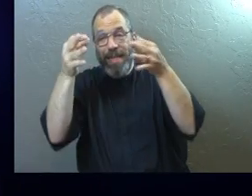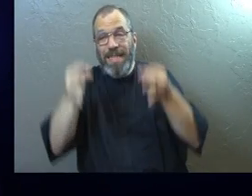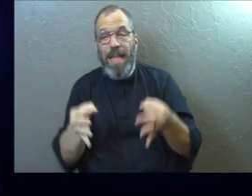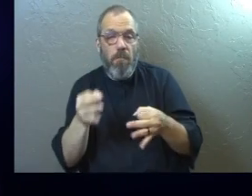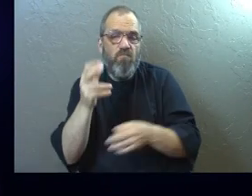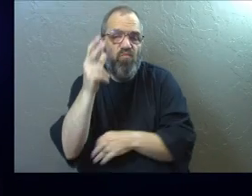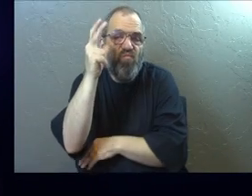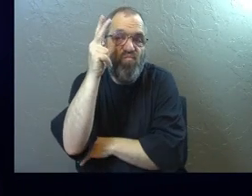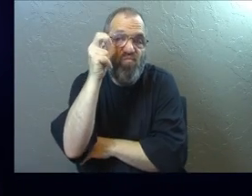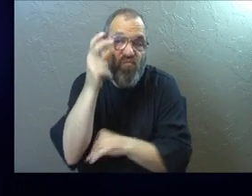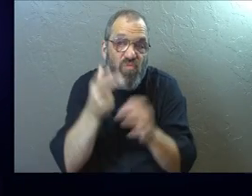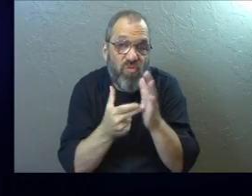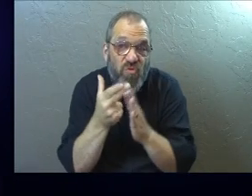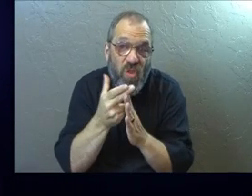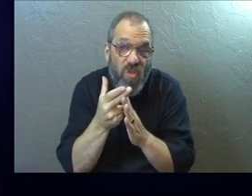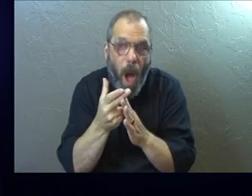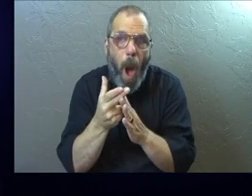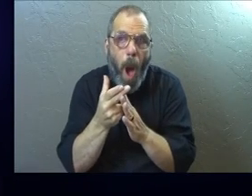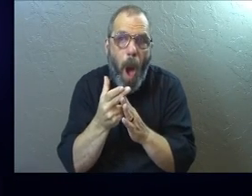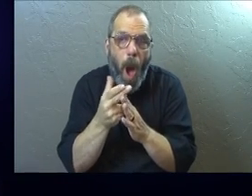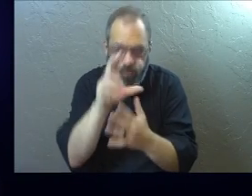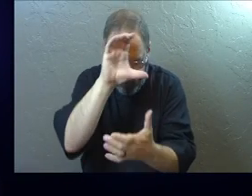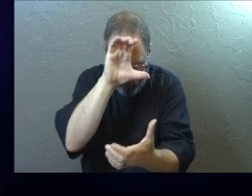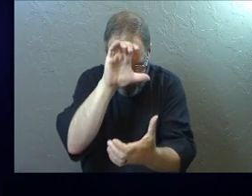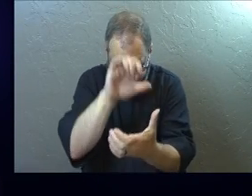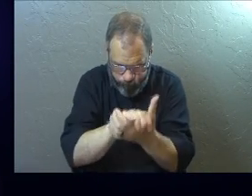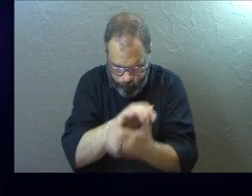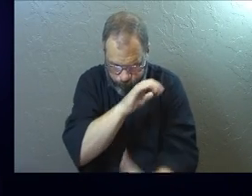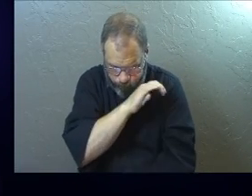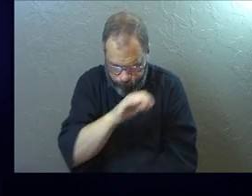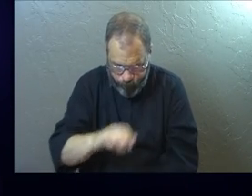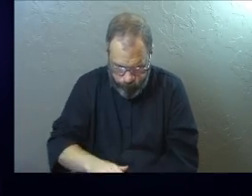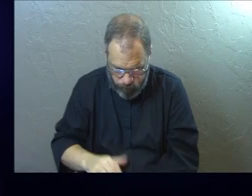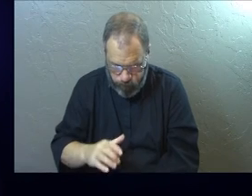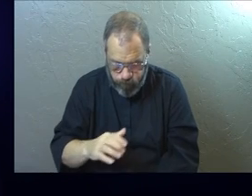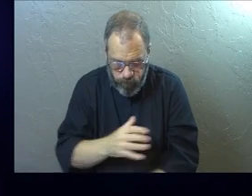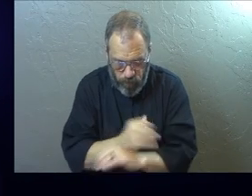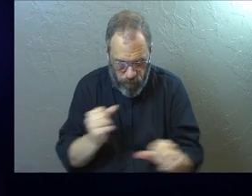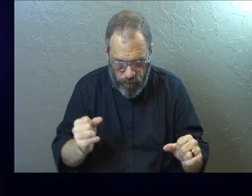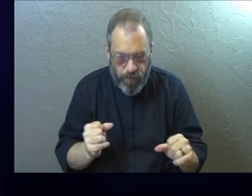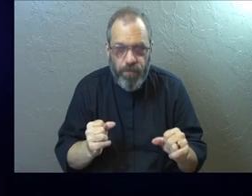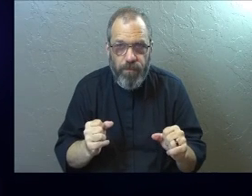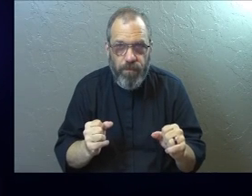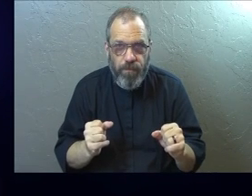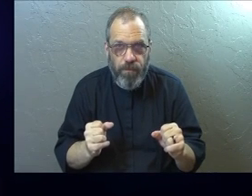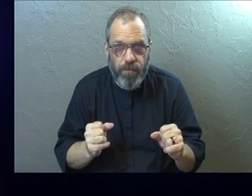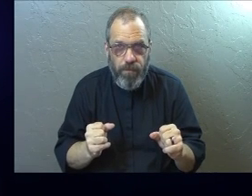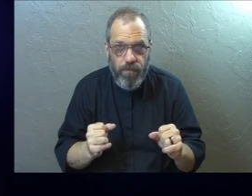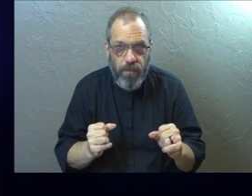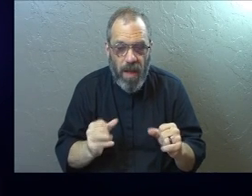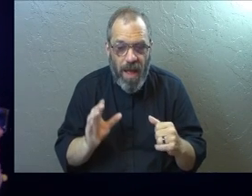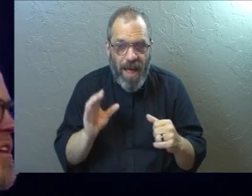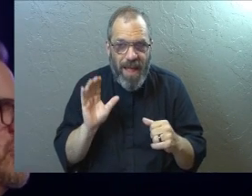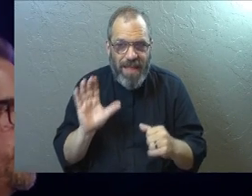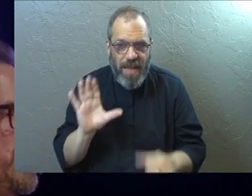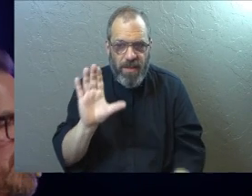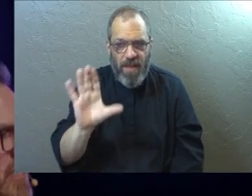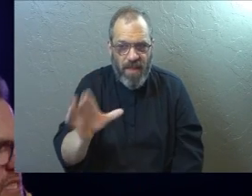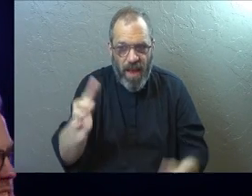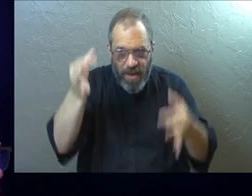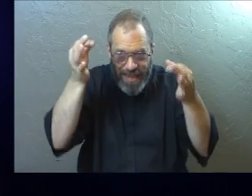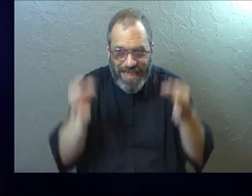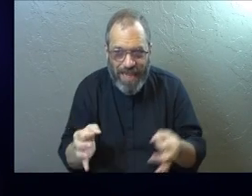decided to hear the truth and then they decided to believe in Christ for their salvation. These are their